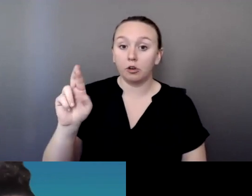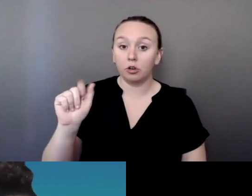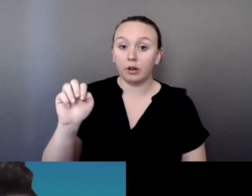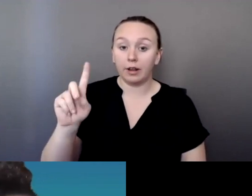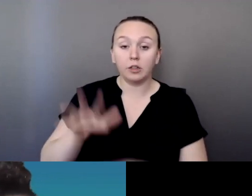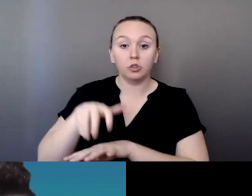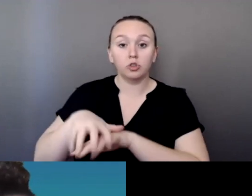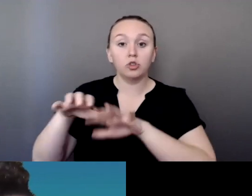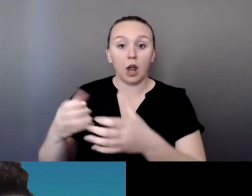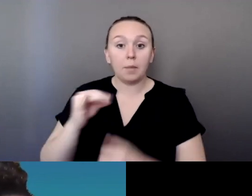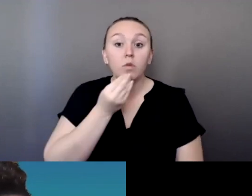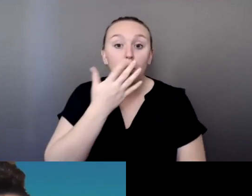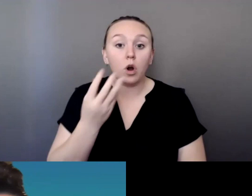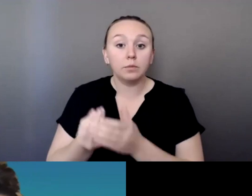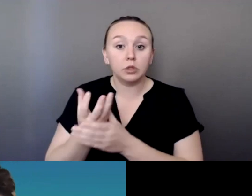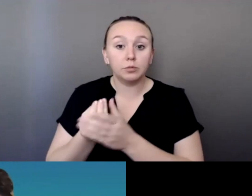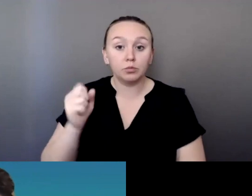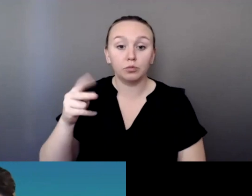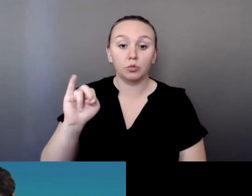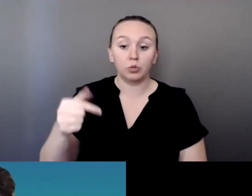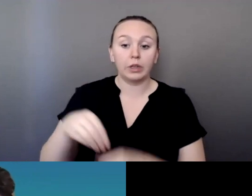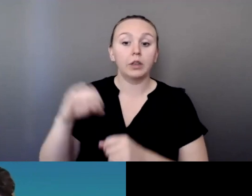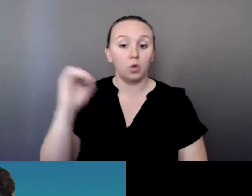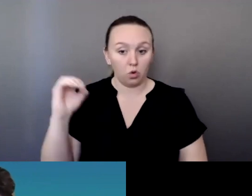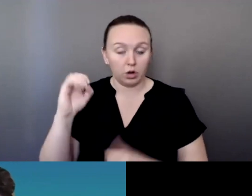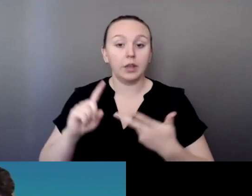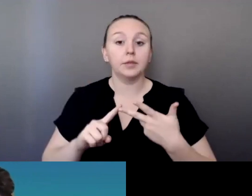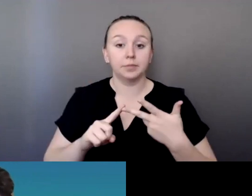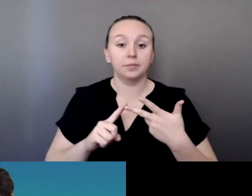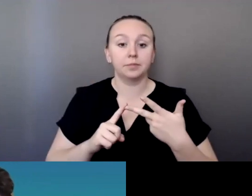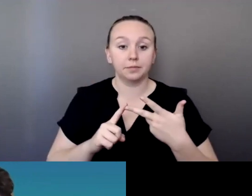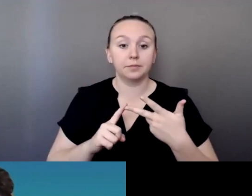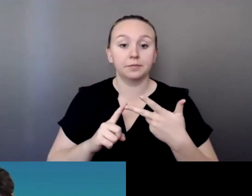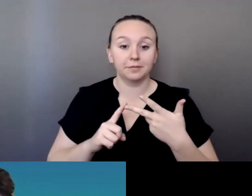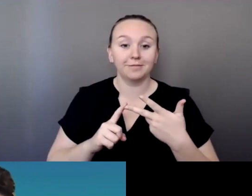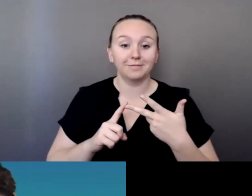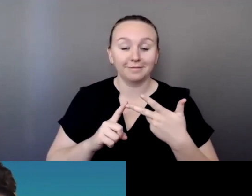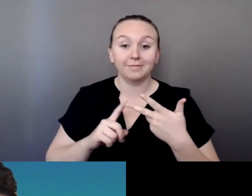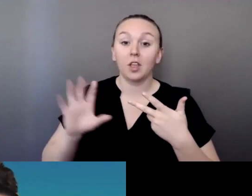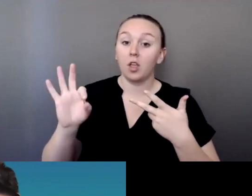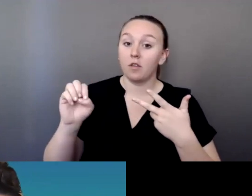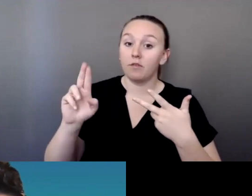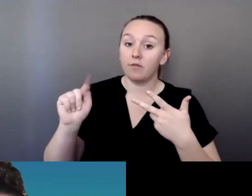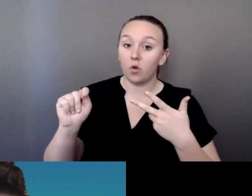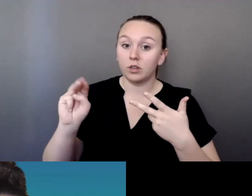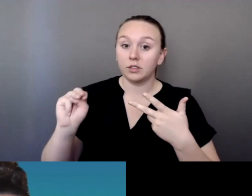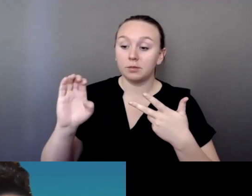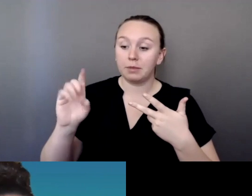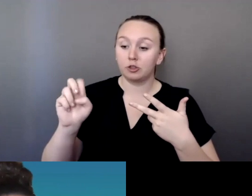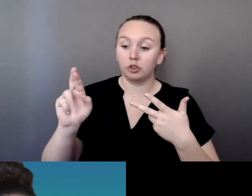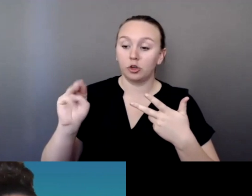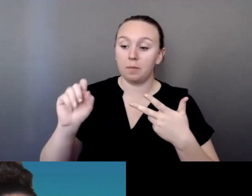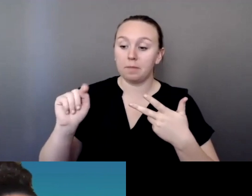Springs in Oregon, the Fort McDermott Paiute and Shoshone